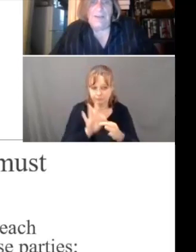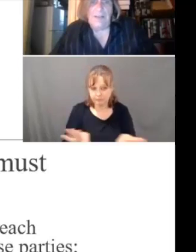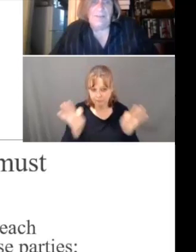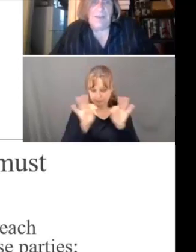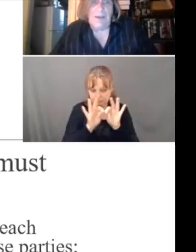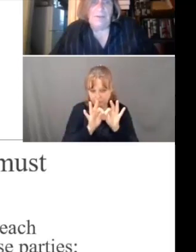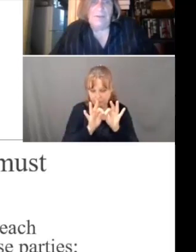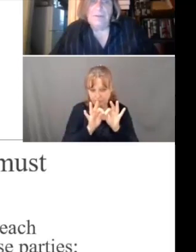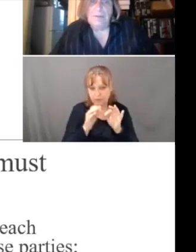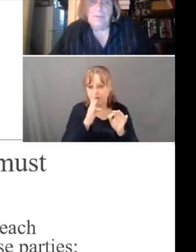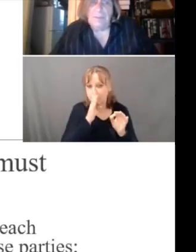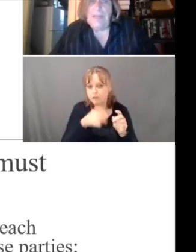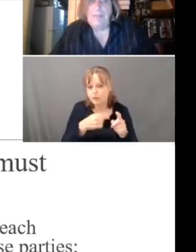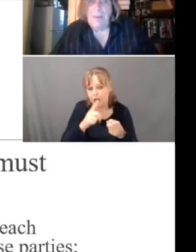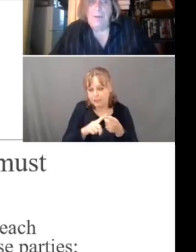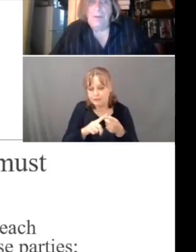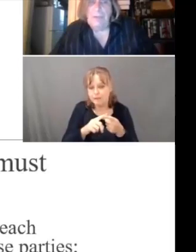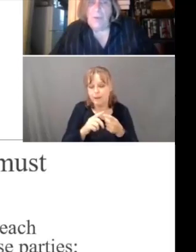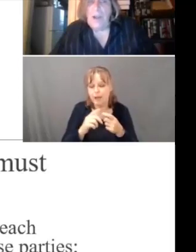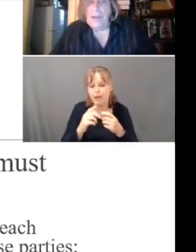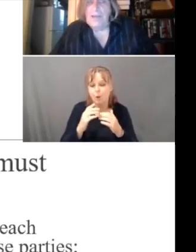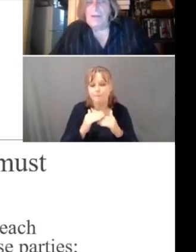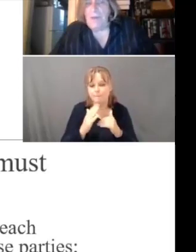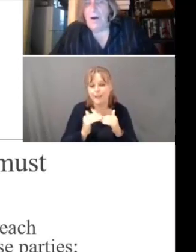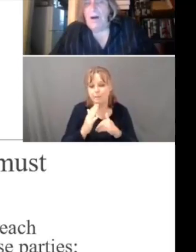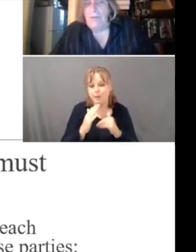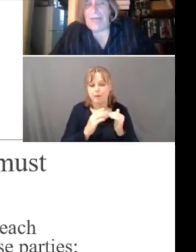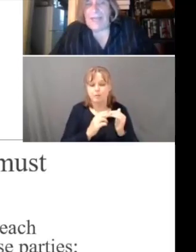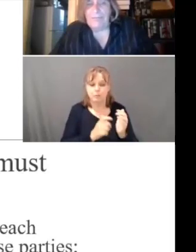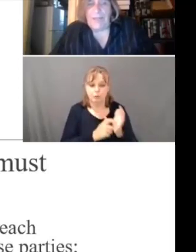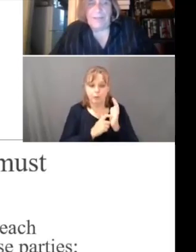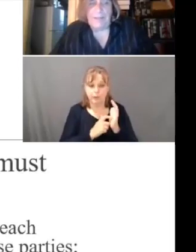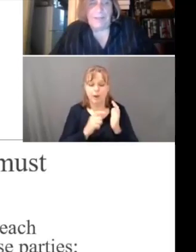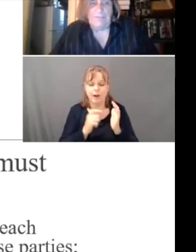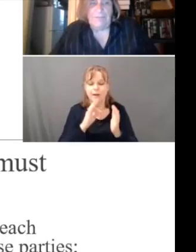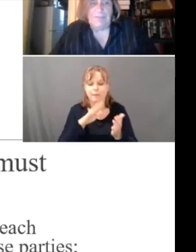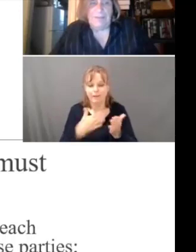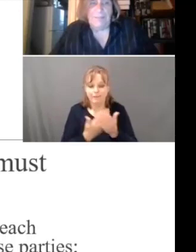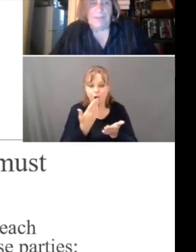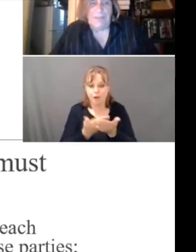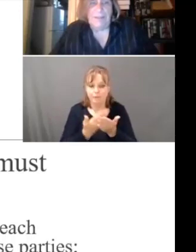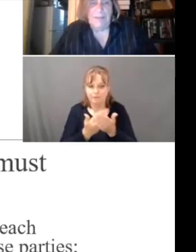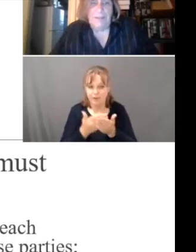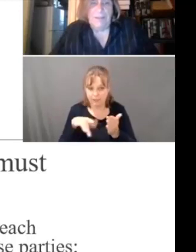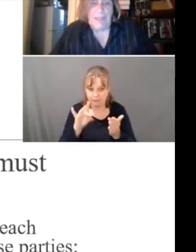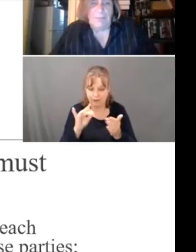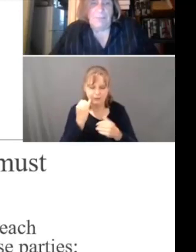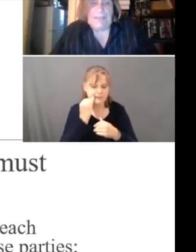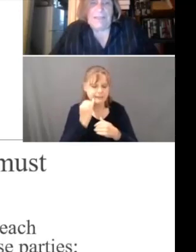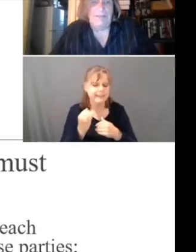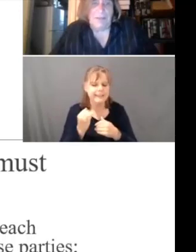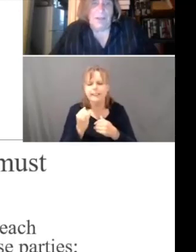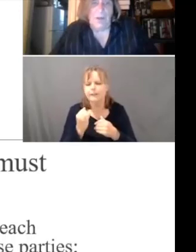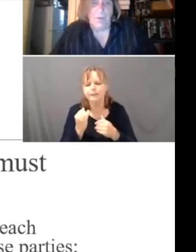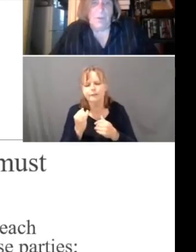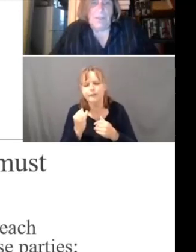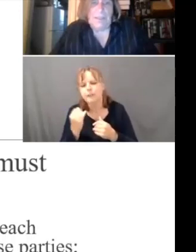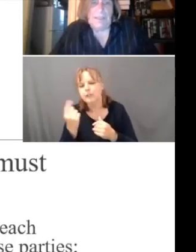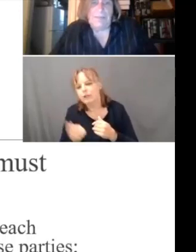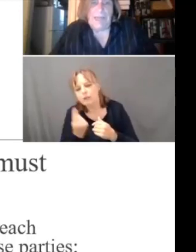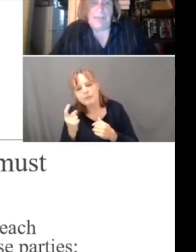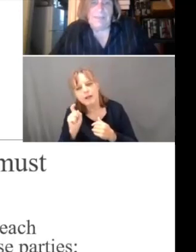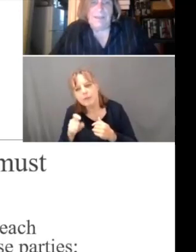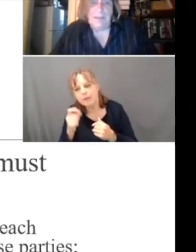and it talks about the minimum requirement of all fact-finding. And if there's something that we need to know